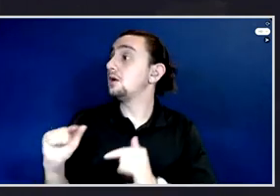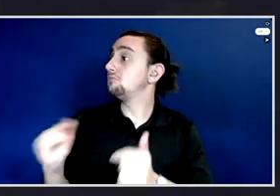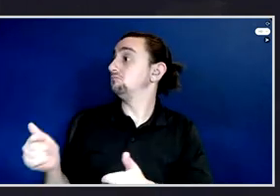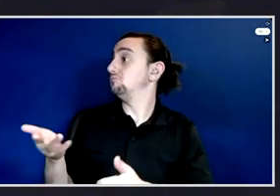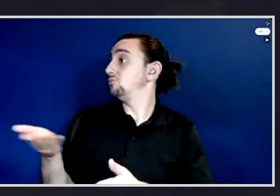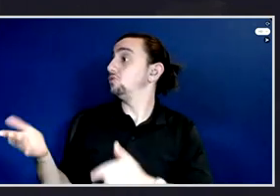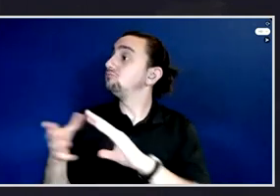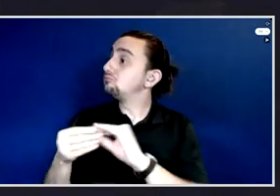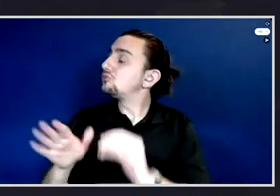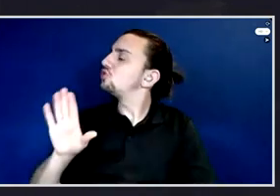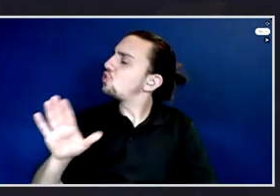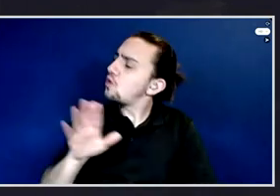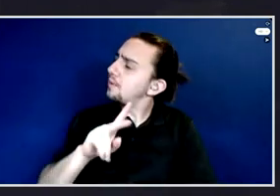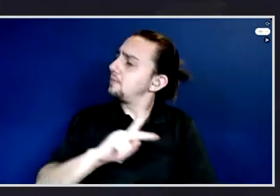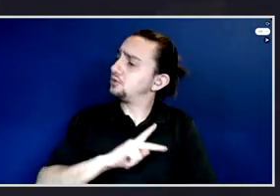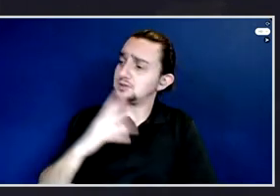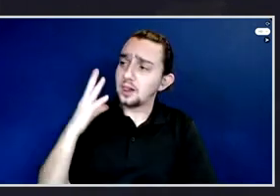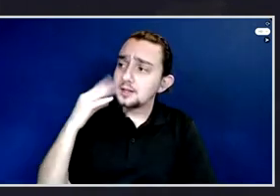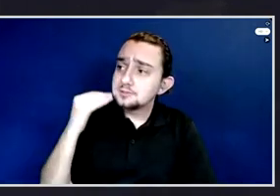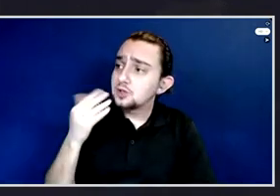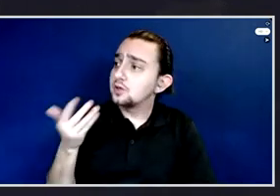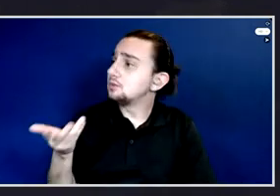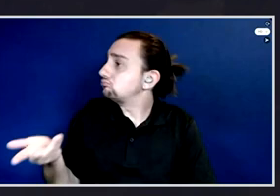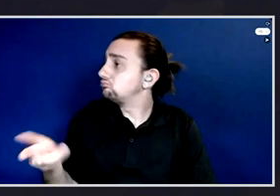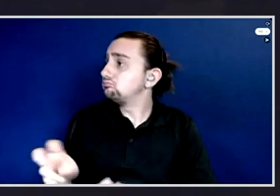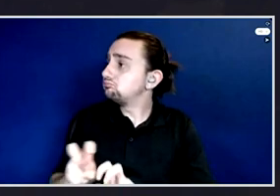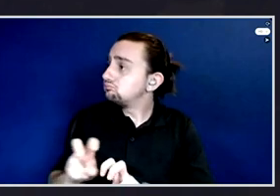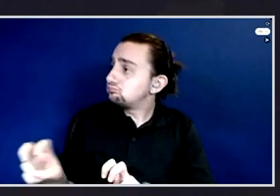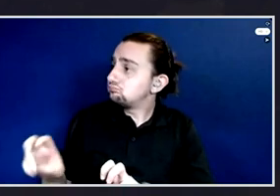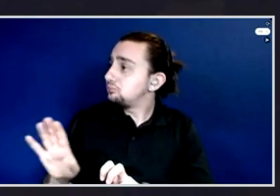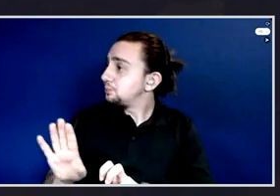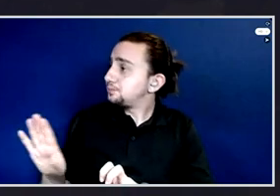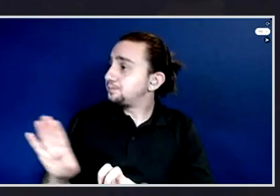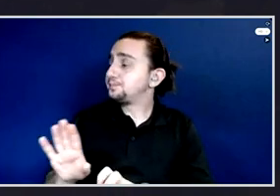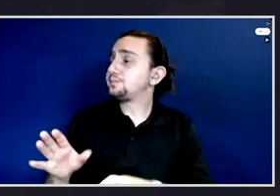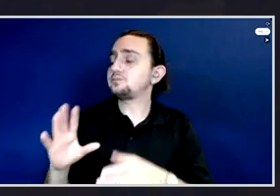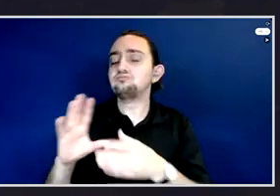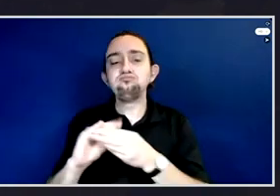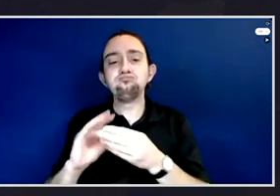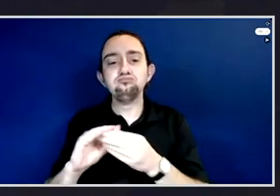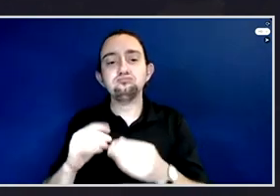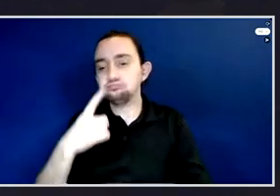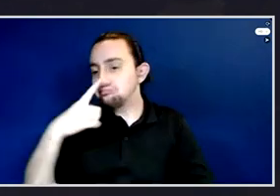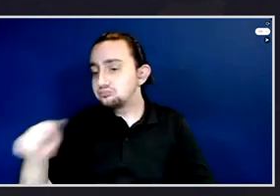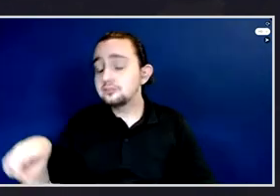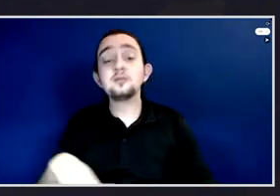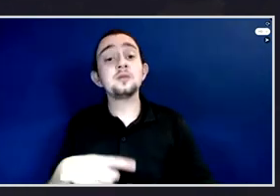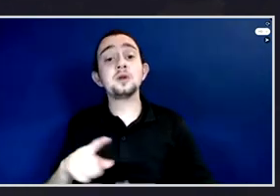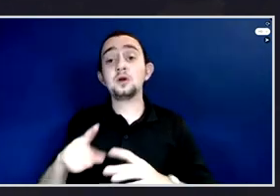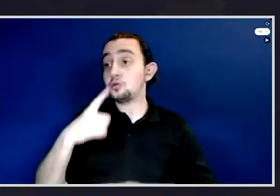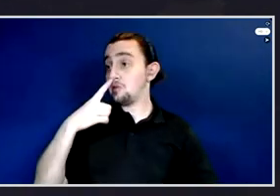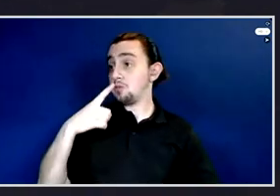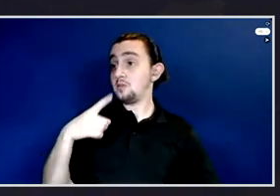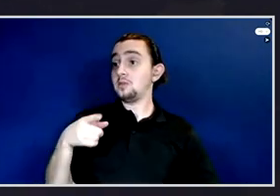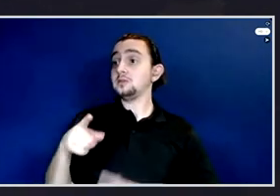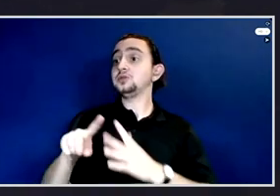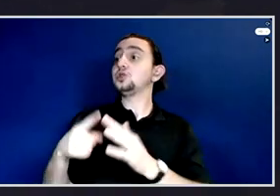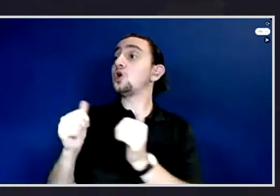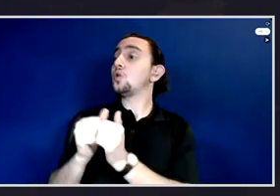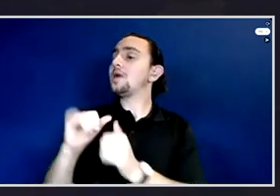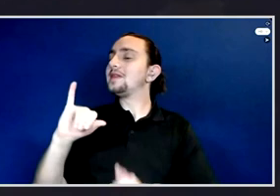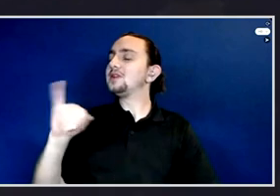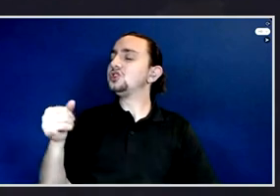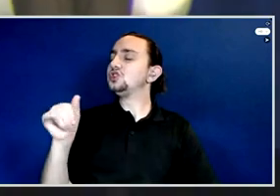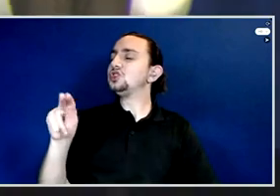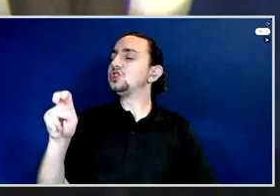experiences and what you can tell us from that. And Janet, maybe let me start with you, and we can just go down the